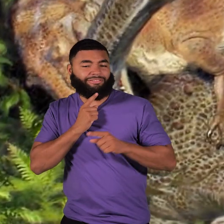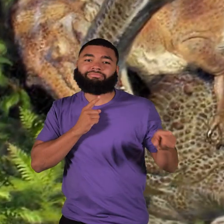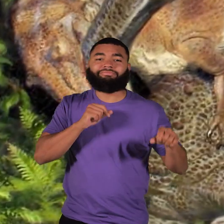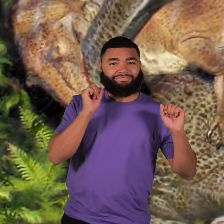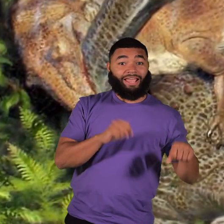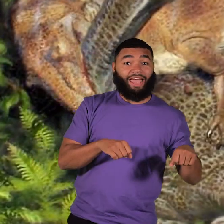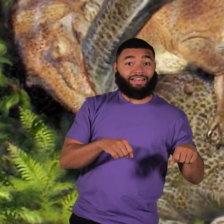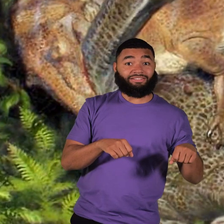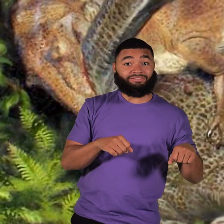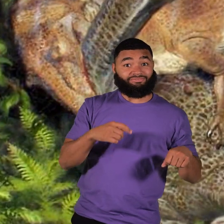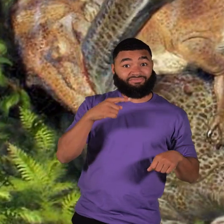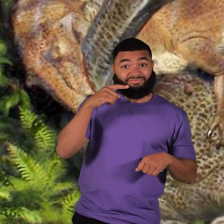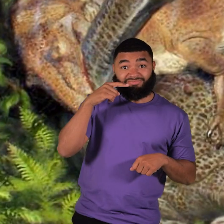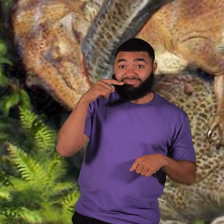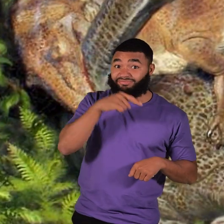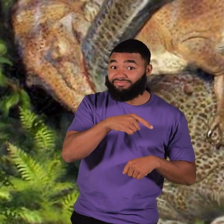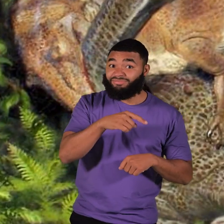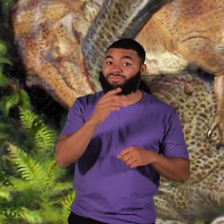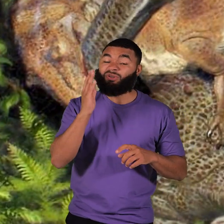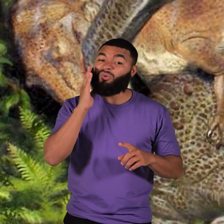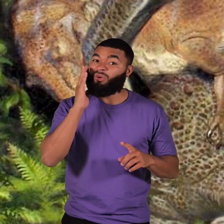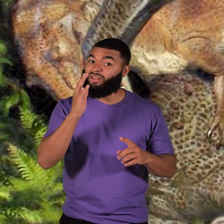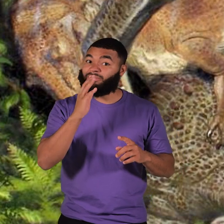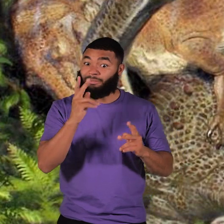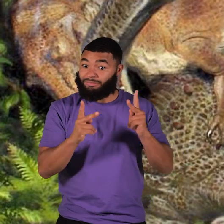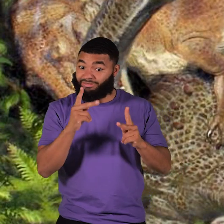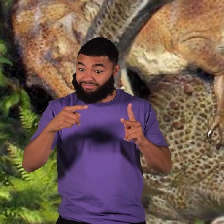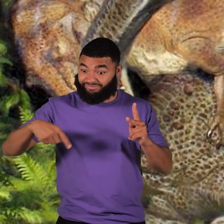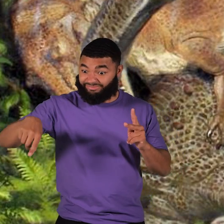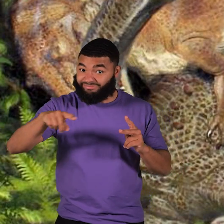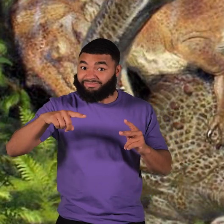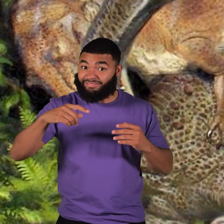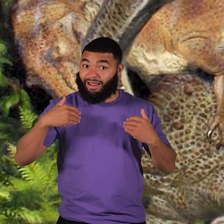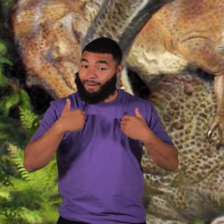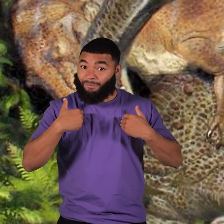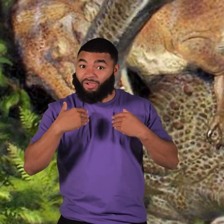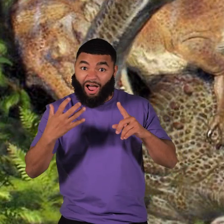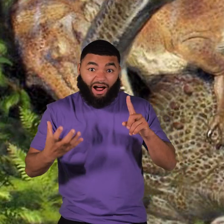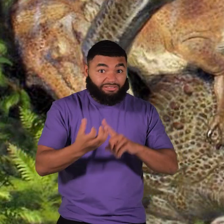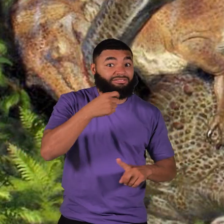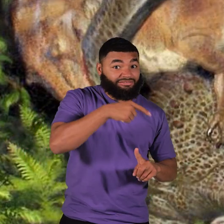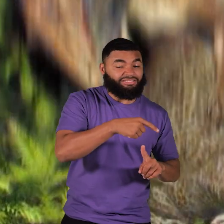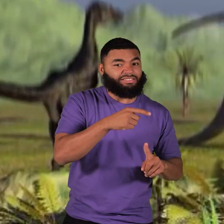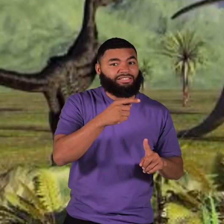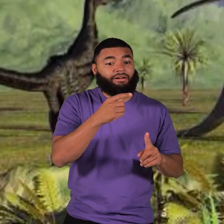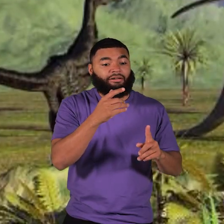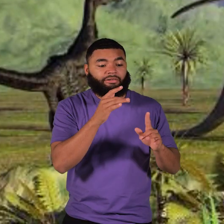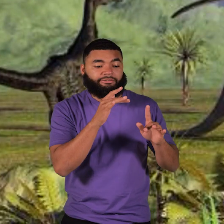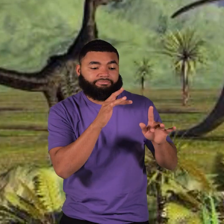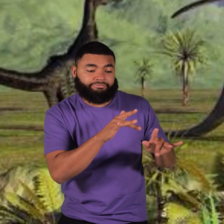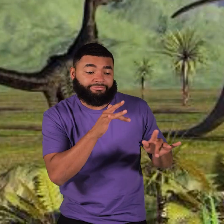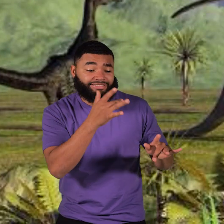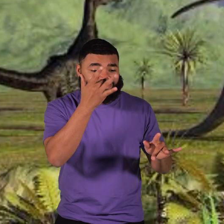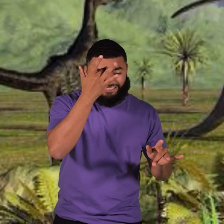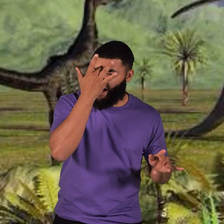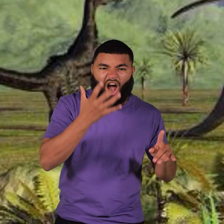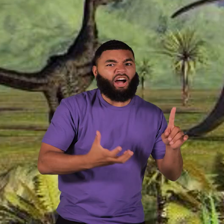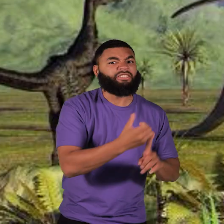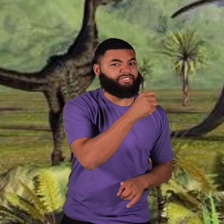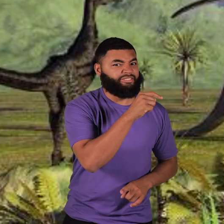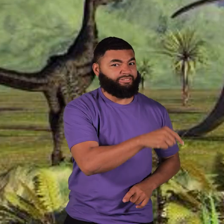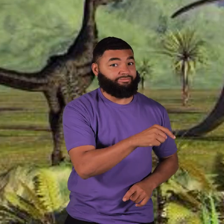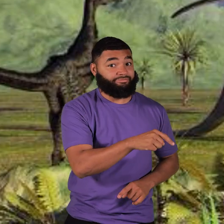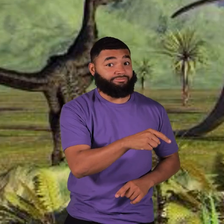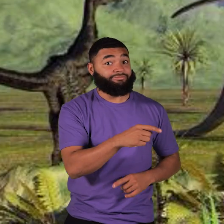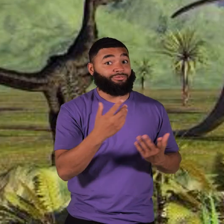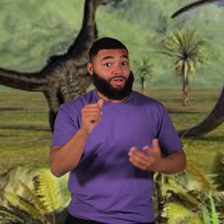Its predators feasted on the injured, sick, or young Camarasaurus dinosaurs. Their smaller size would have made